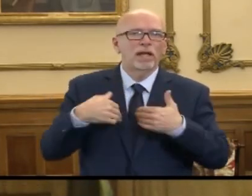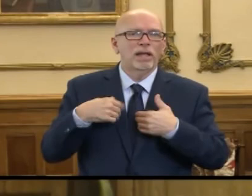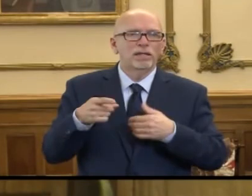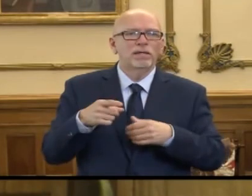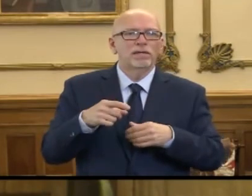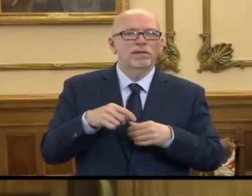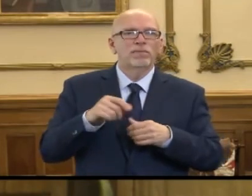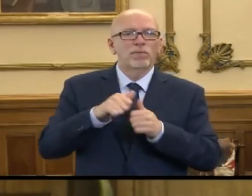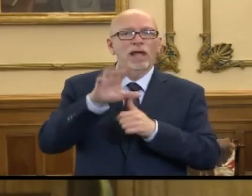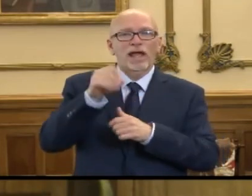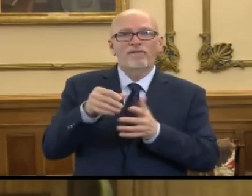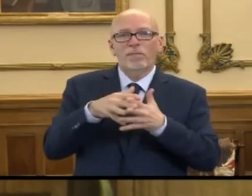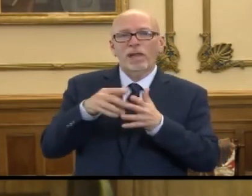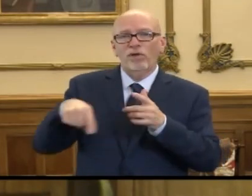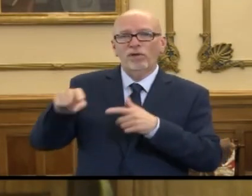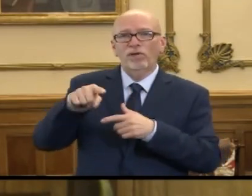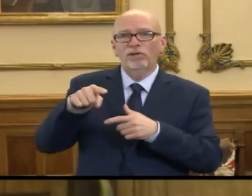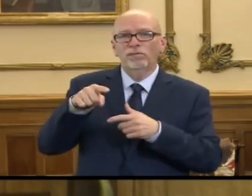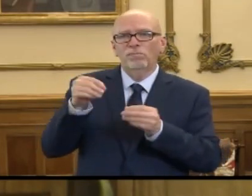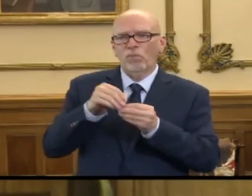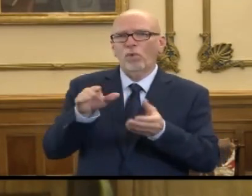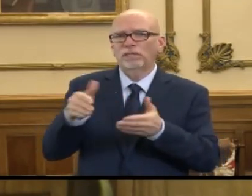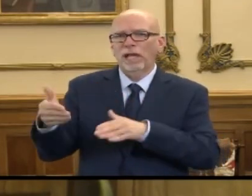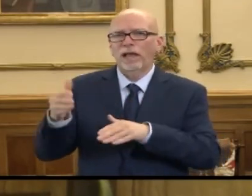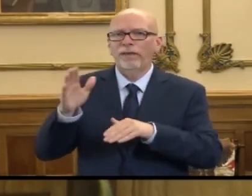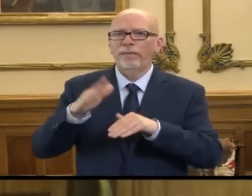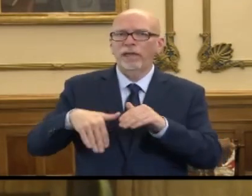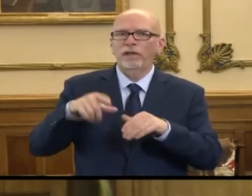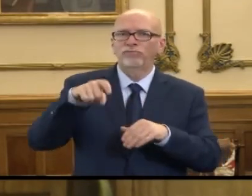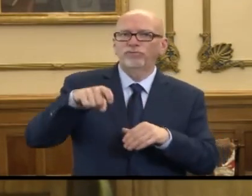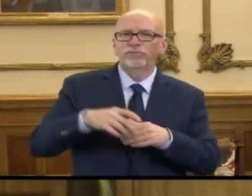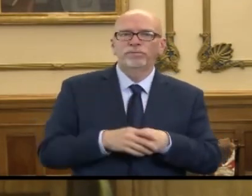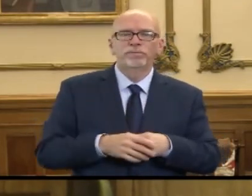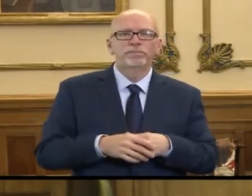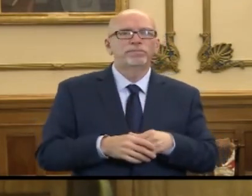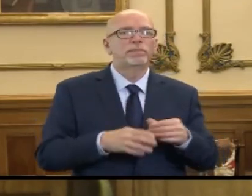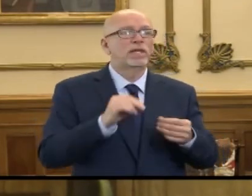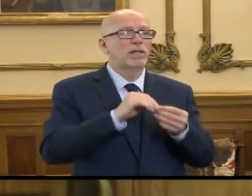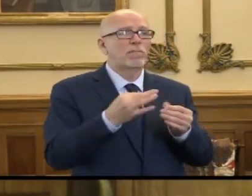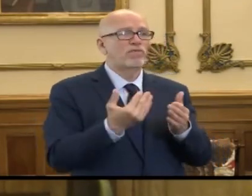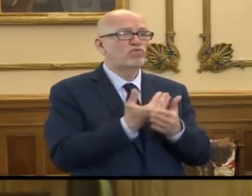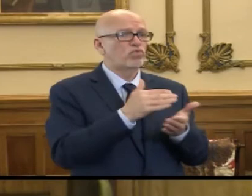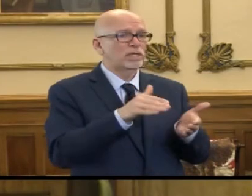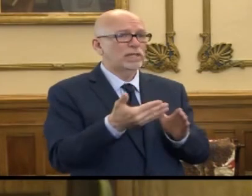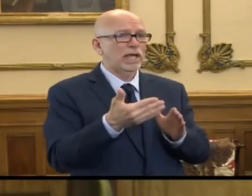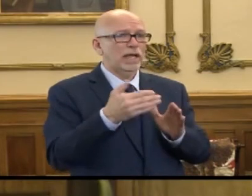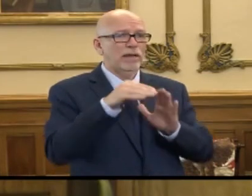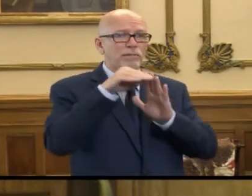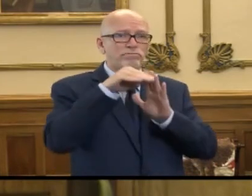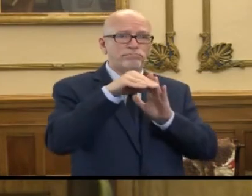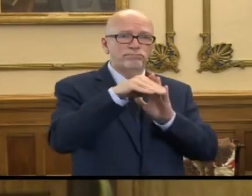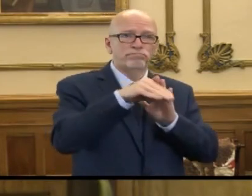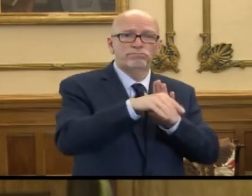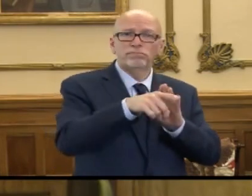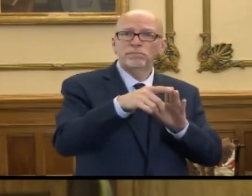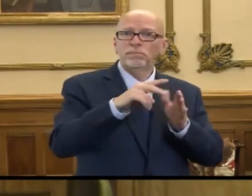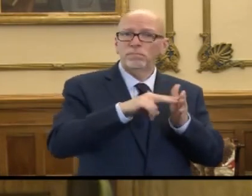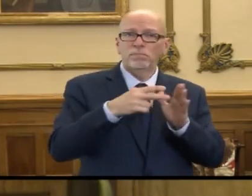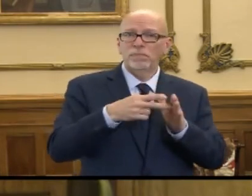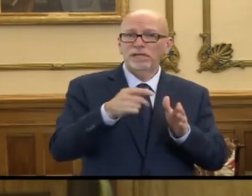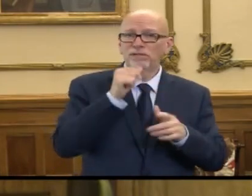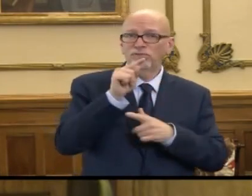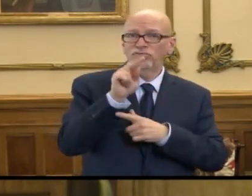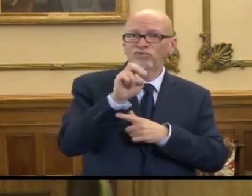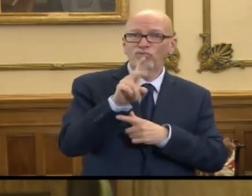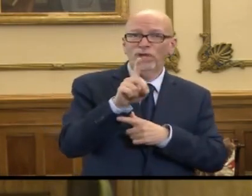with African-American individuals suffering more from that. And the number of new deaths has declined for three days in a row. Is it too early for a trend, Dr.